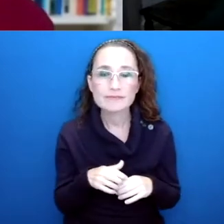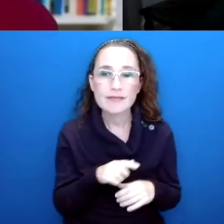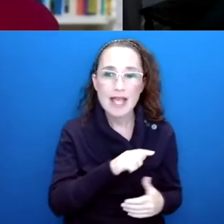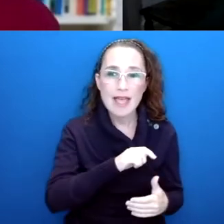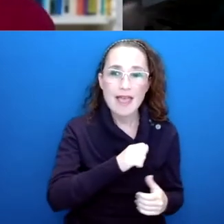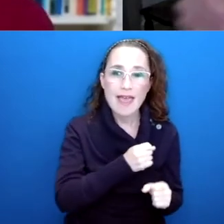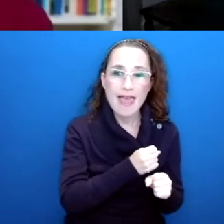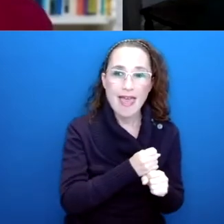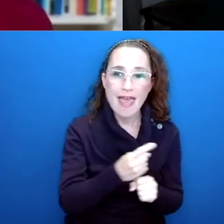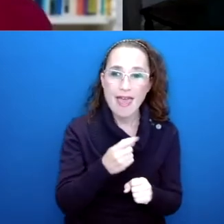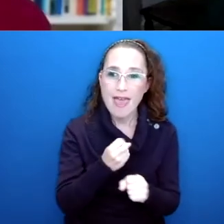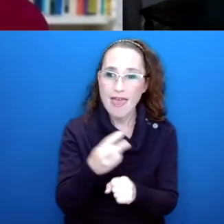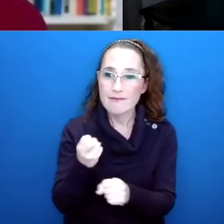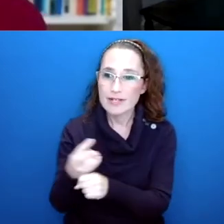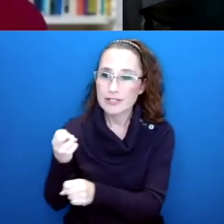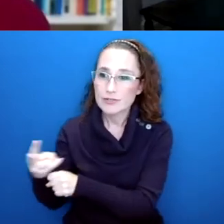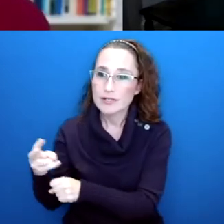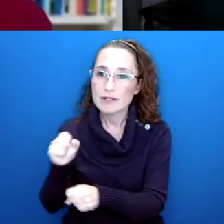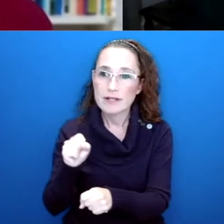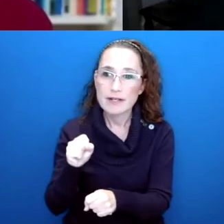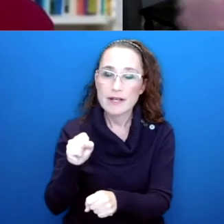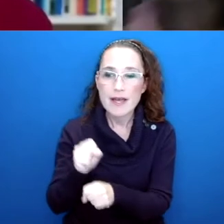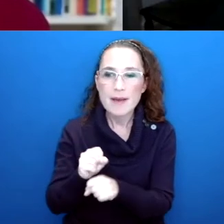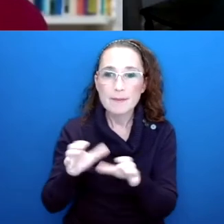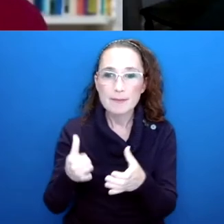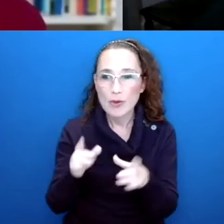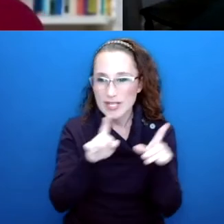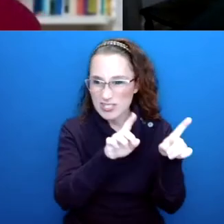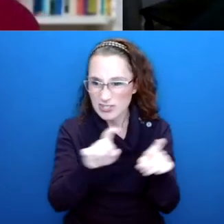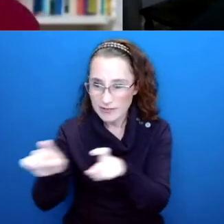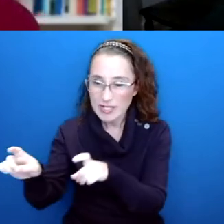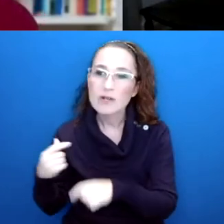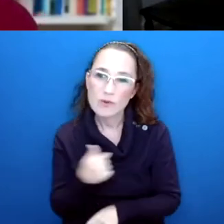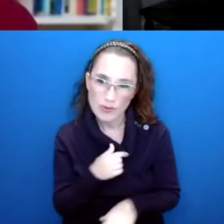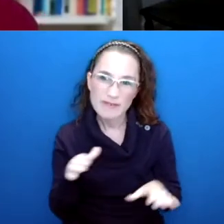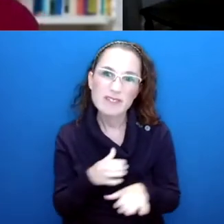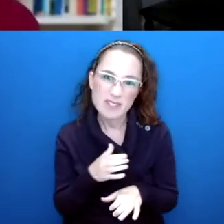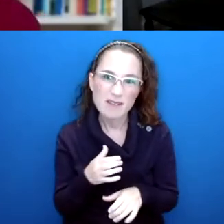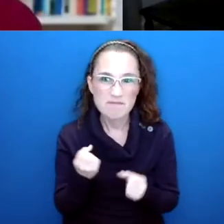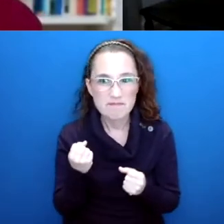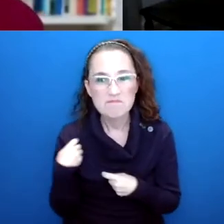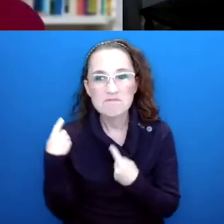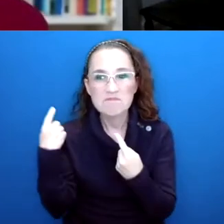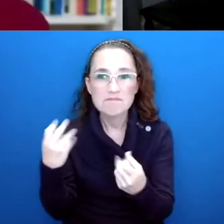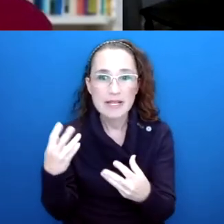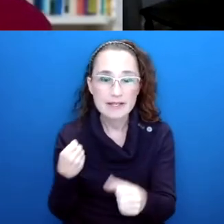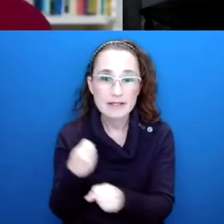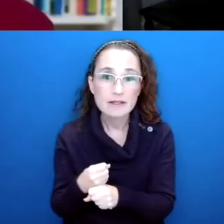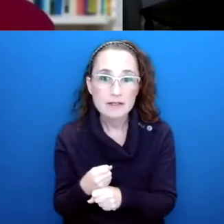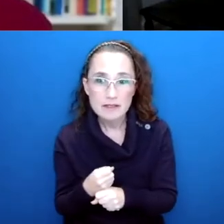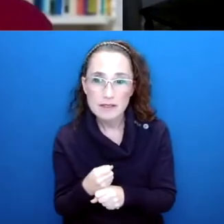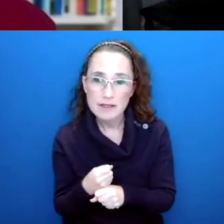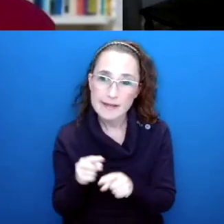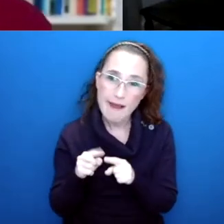year employee surveys that our parent company has been doing for decades. And so it's kind of an interesting way to give you kind of long,